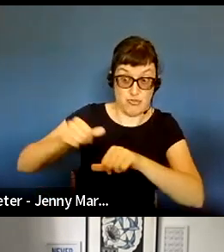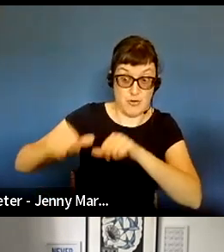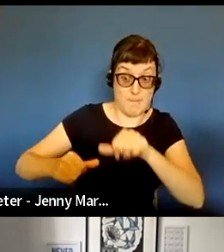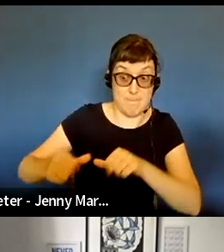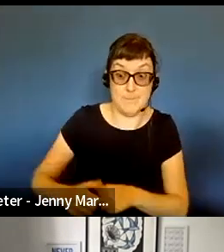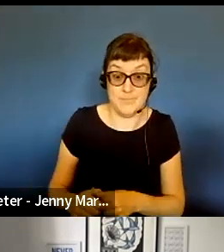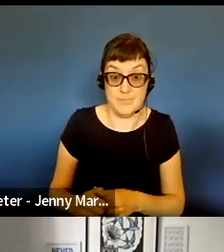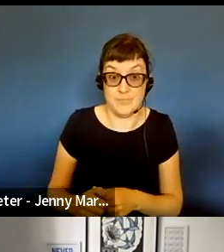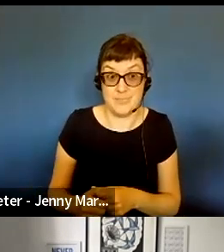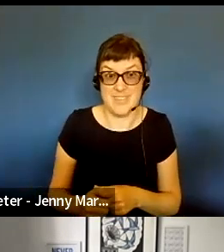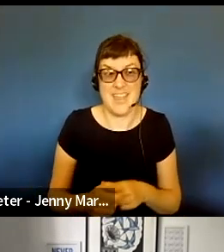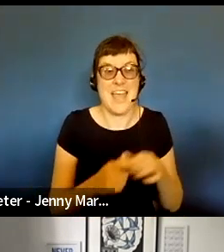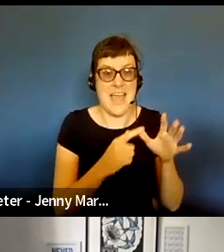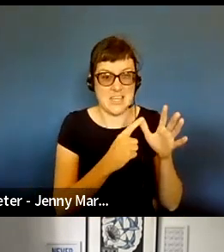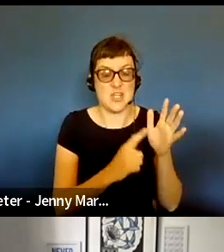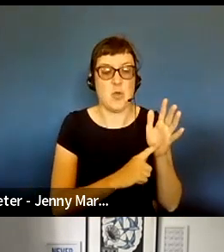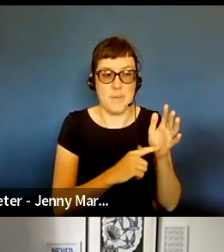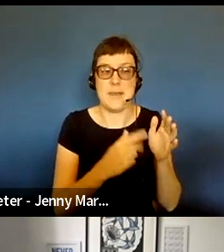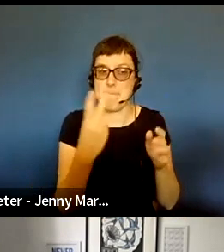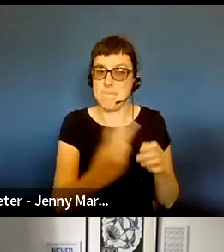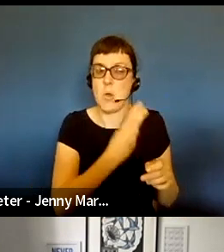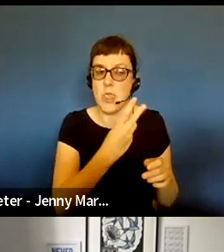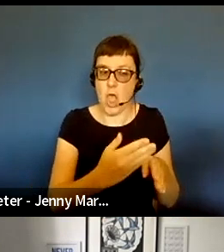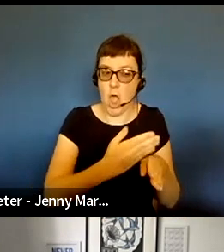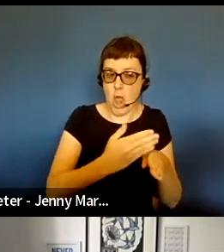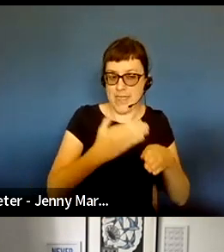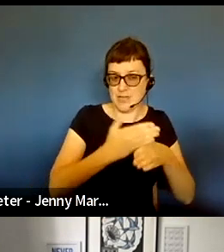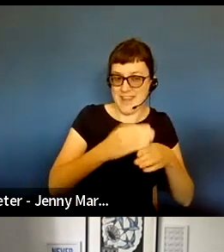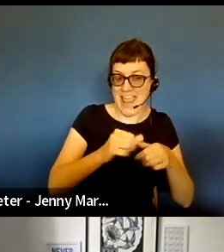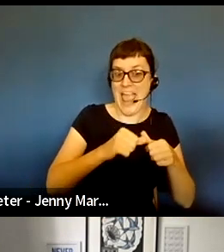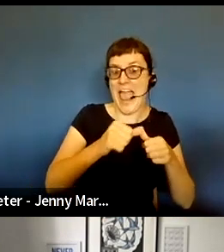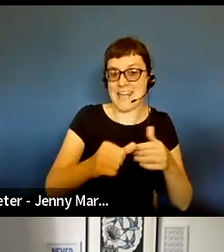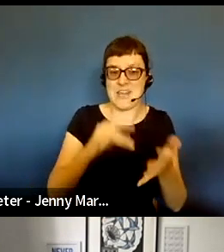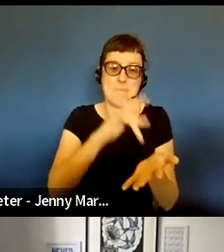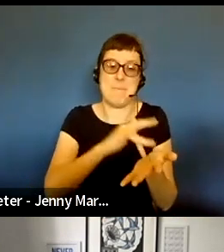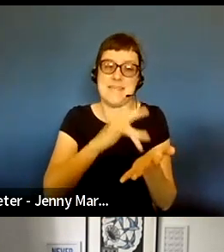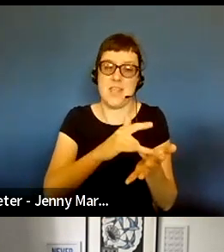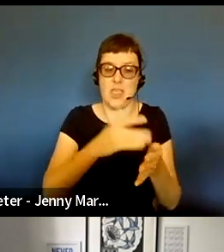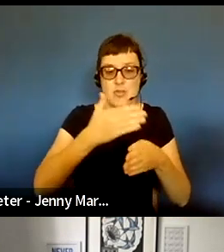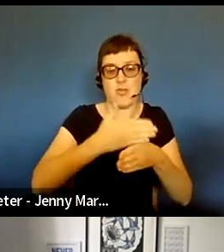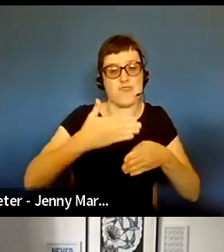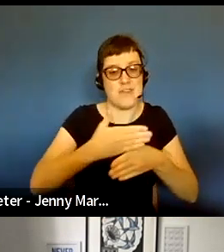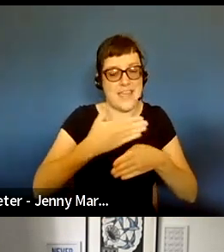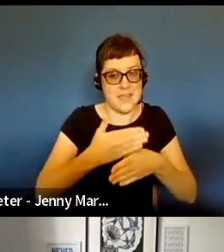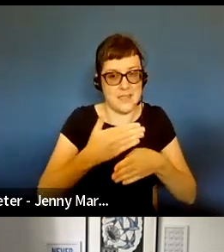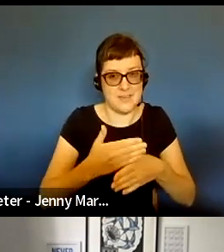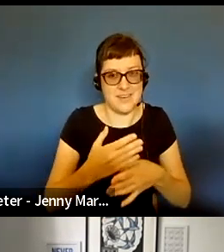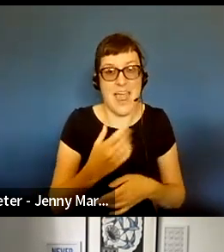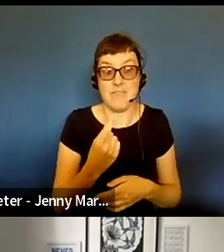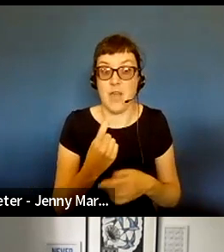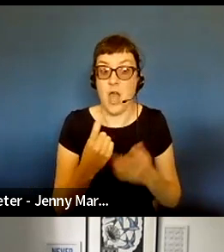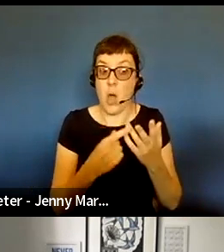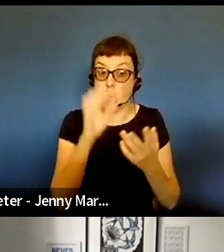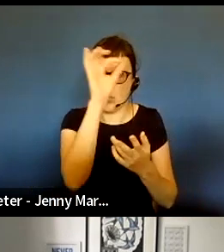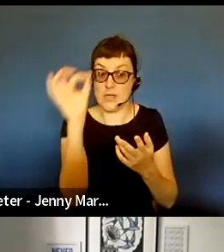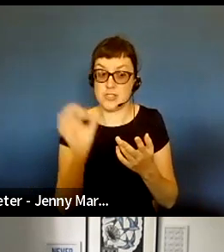Of course, Ash and Laura used yours for both an early career segment and a mid career segment. There's a connected question here,